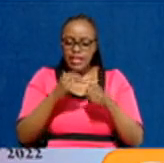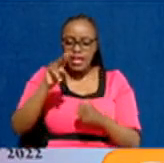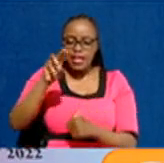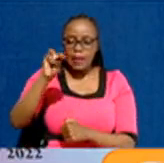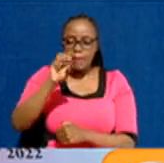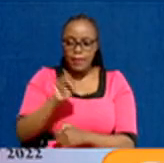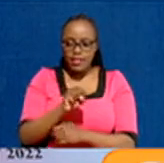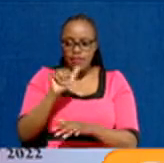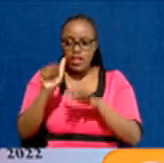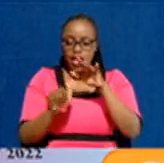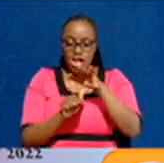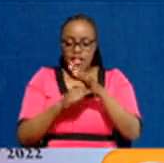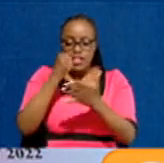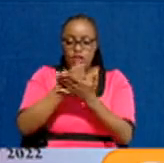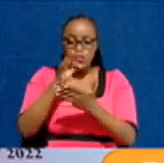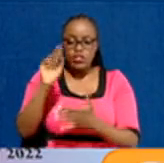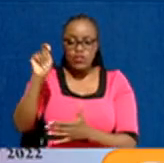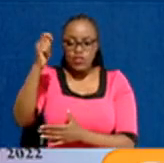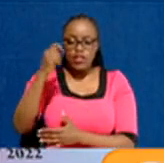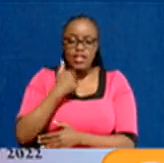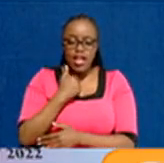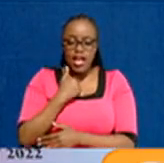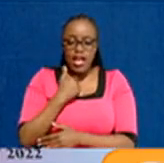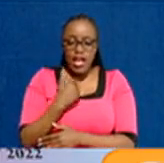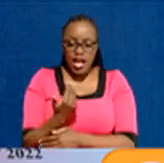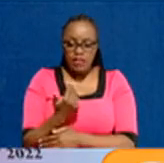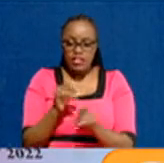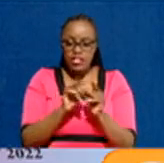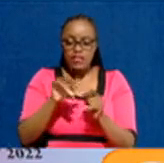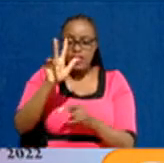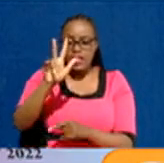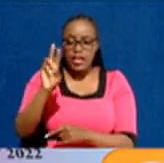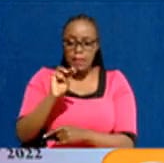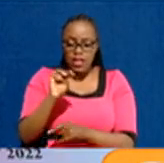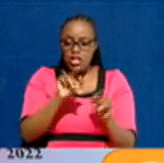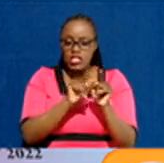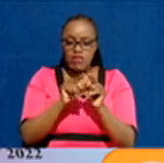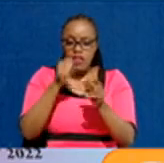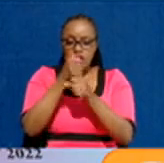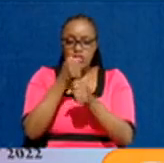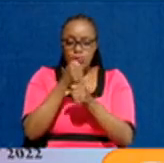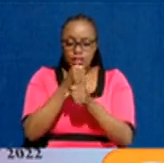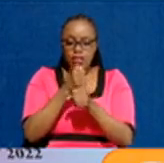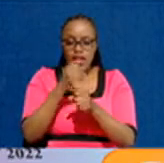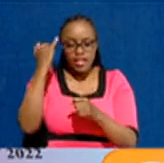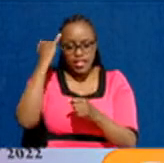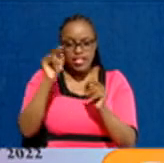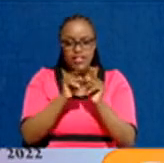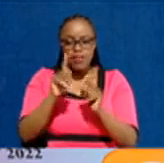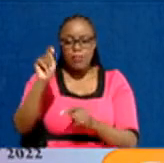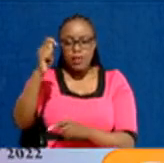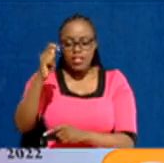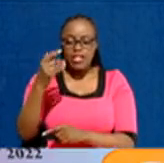NMS, under the Office of the President, has not paid up 3 billion shillings despite being wound up at the end of President Uhuru